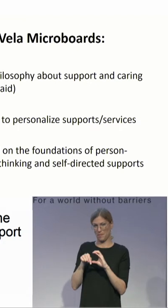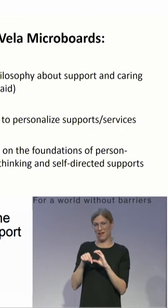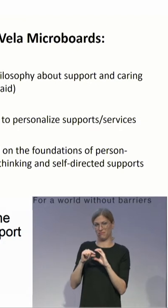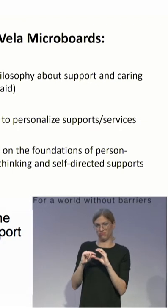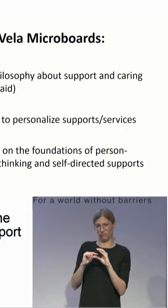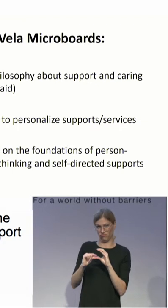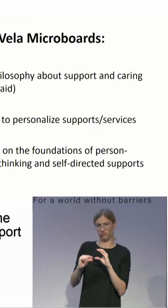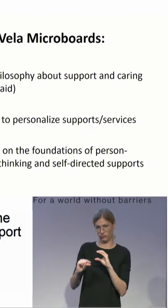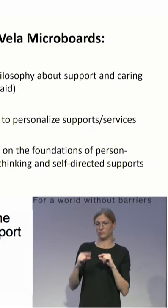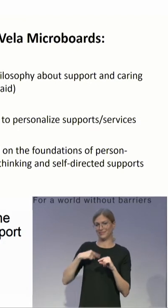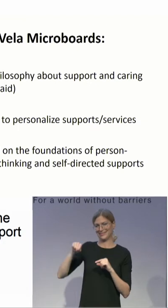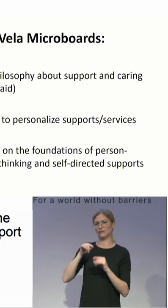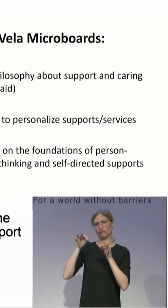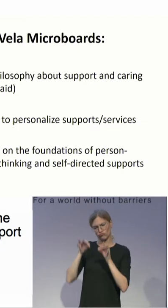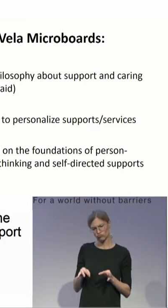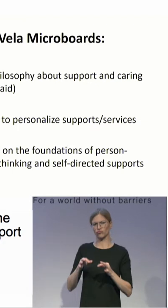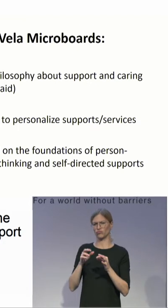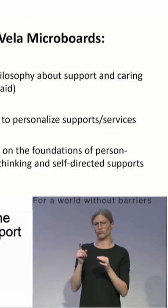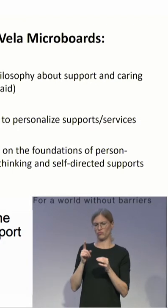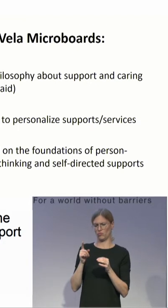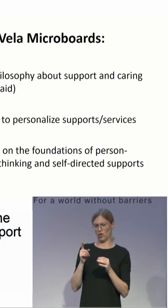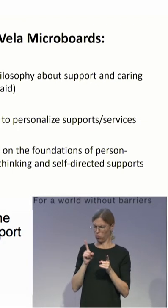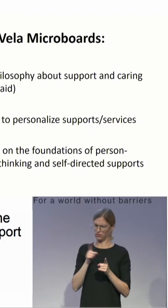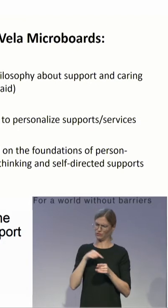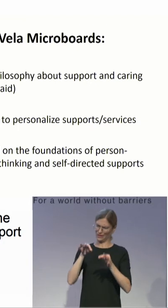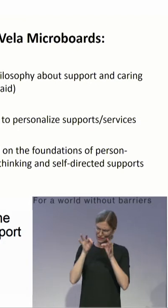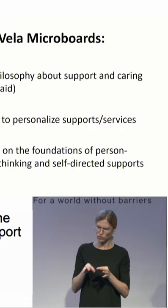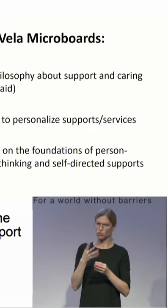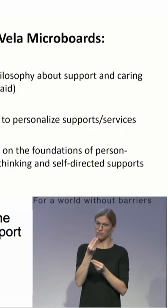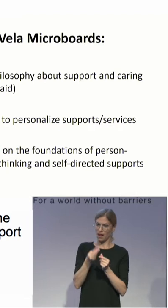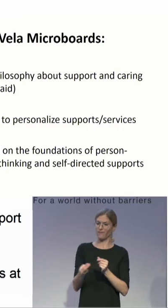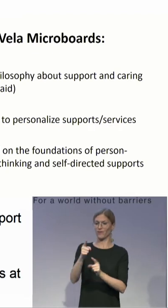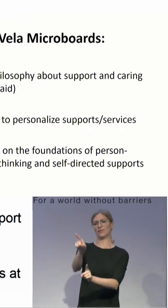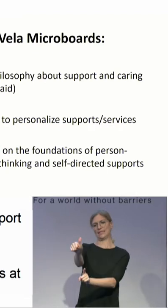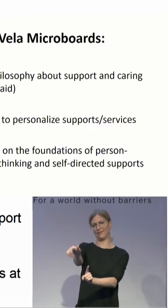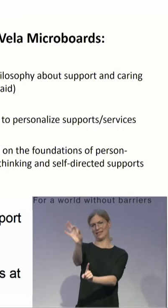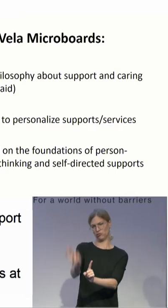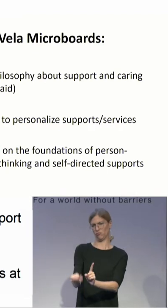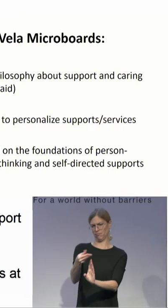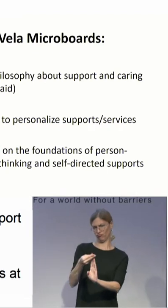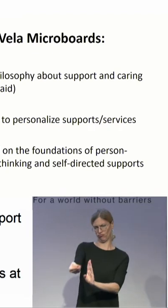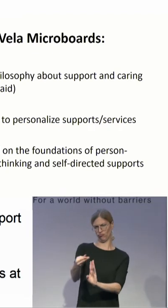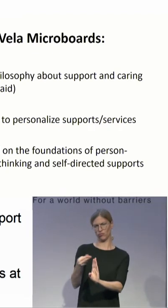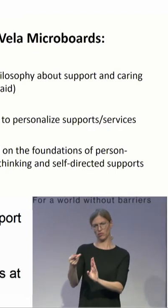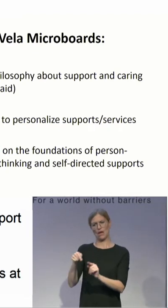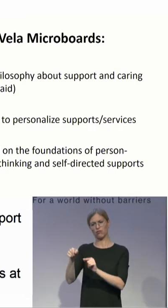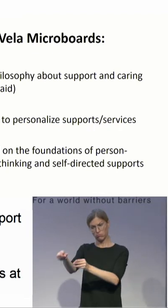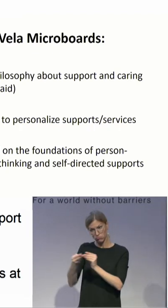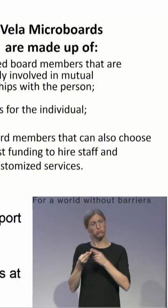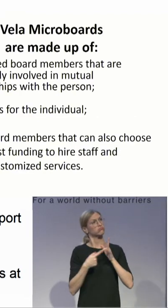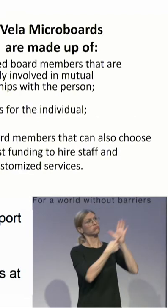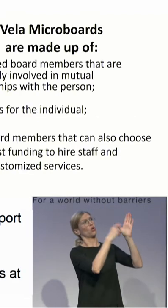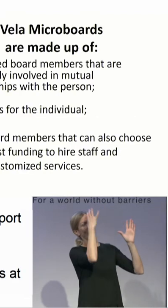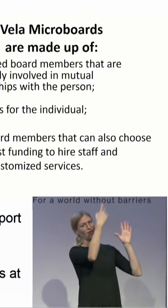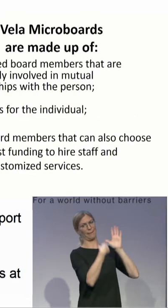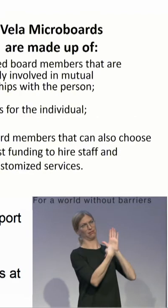that. The microboard acts as a congruent and makes sure that payroll gets met, those kinds of things. But the individual has a say-so about who works with them.